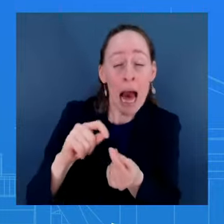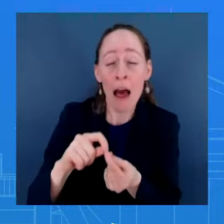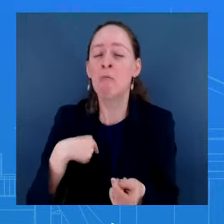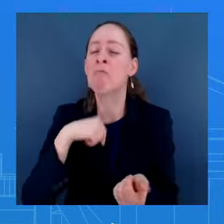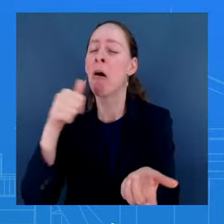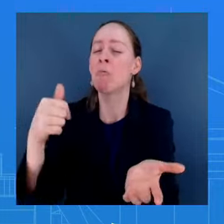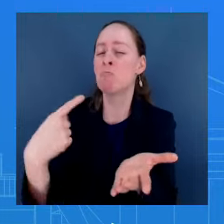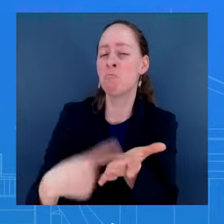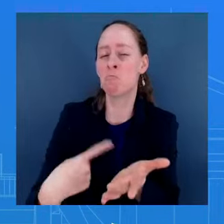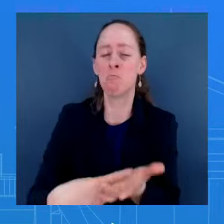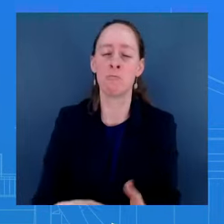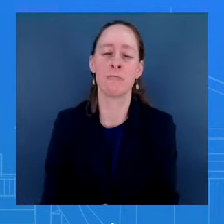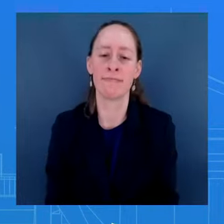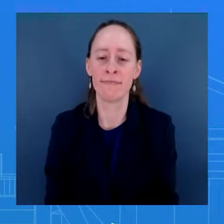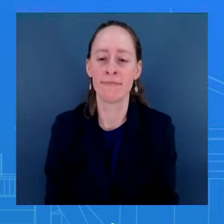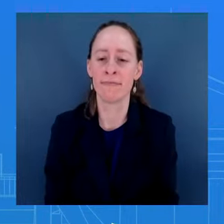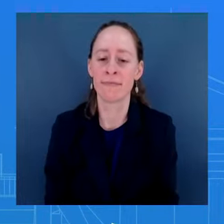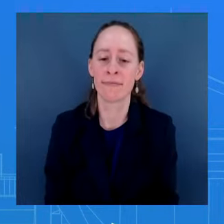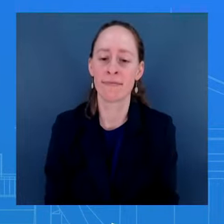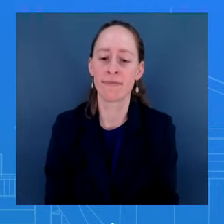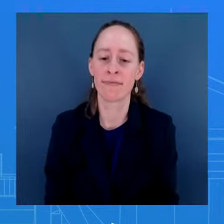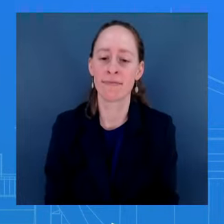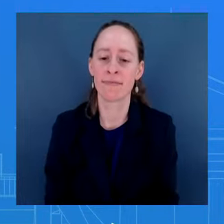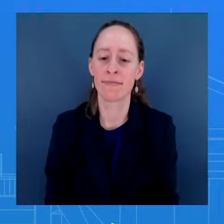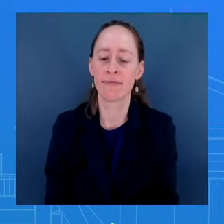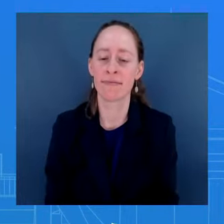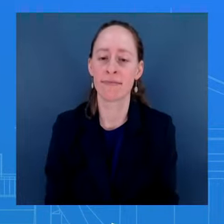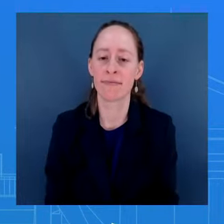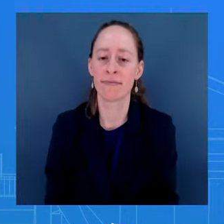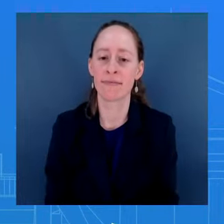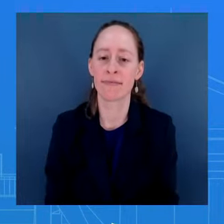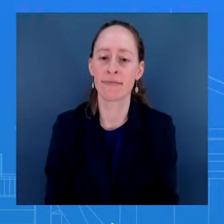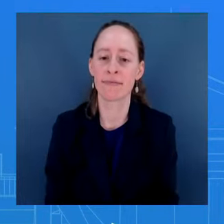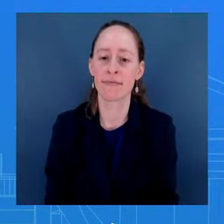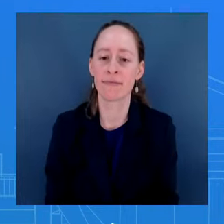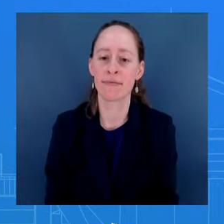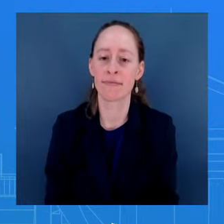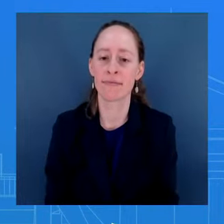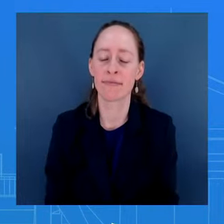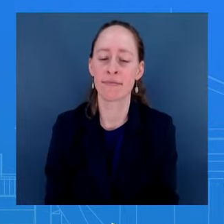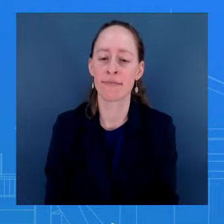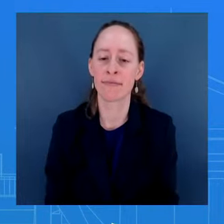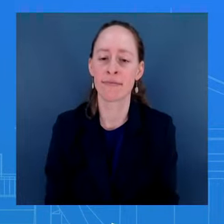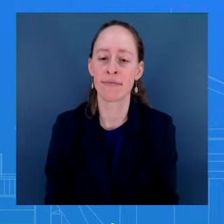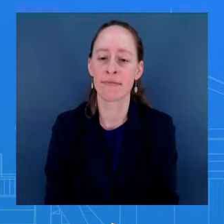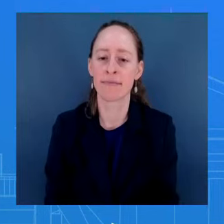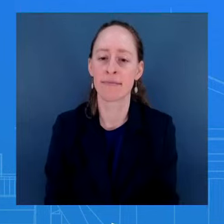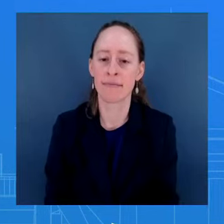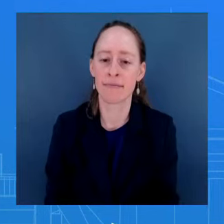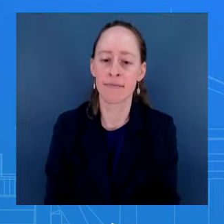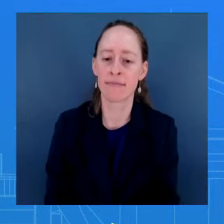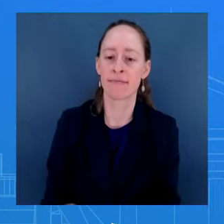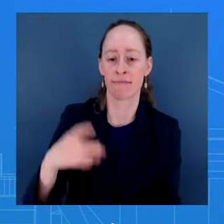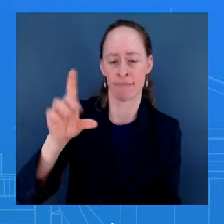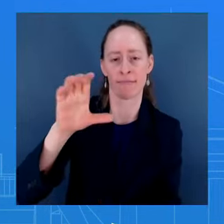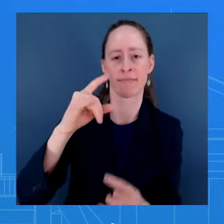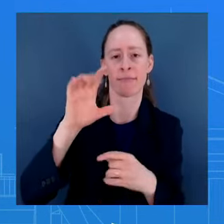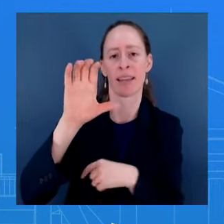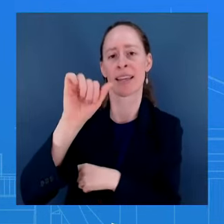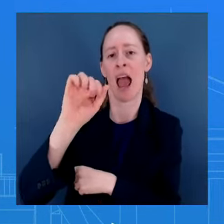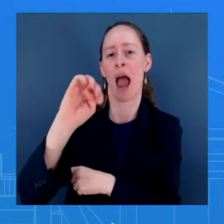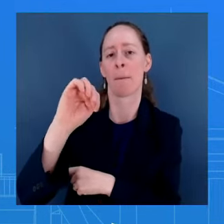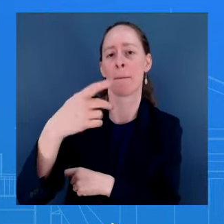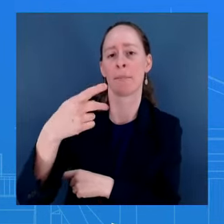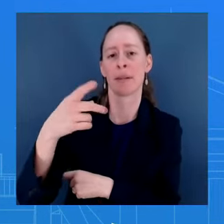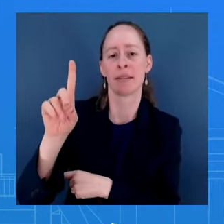Union prep sessions at Camp David? Who is he working with on the speech? And what does he do? mean, is he writing lines or is he editing what's given to him? What's that